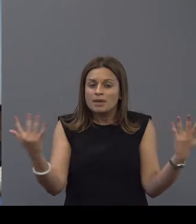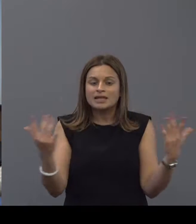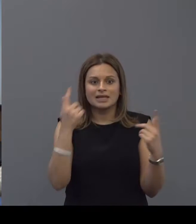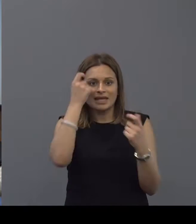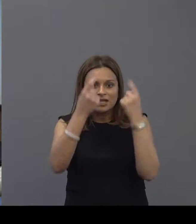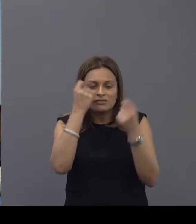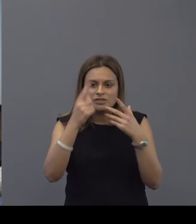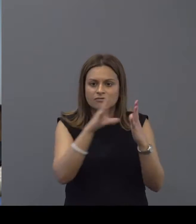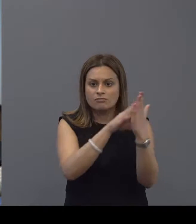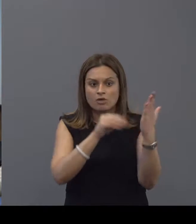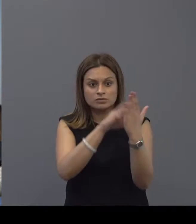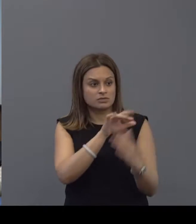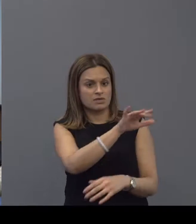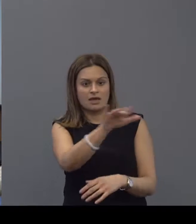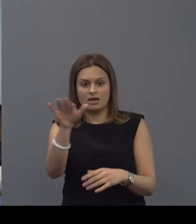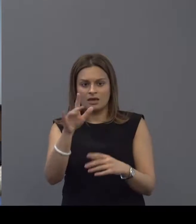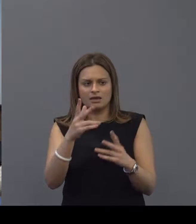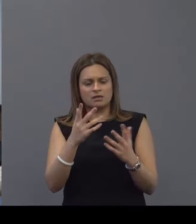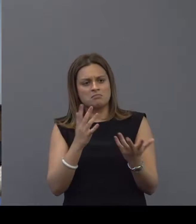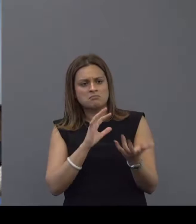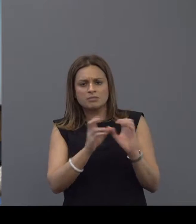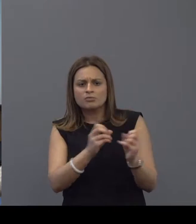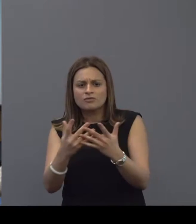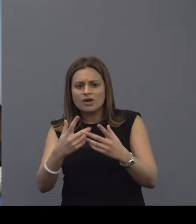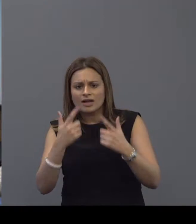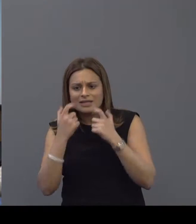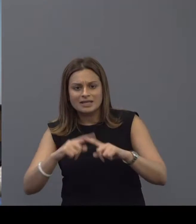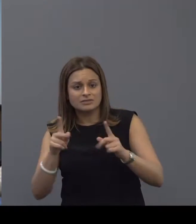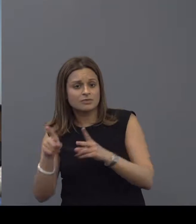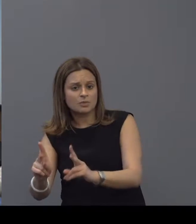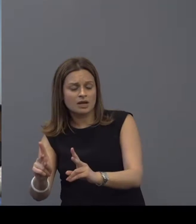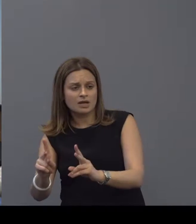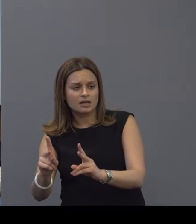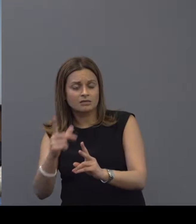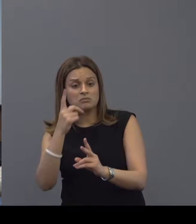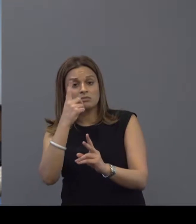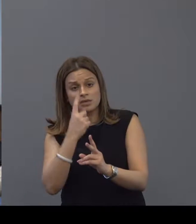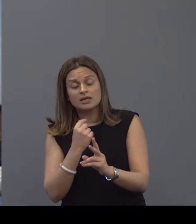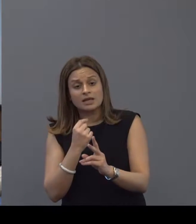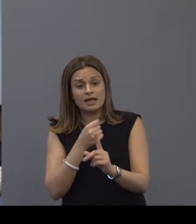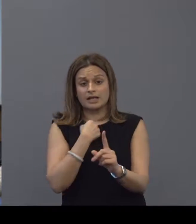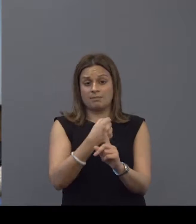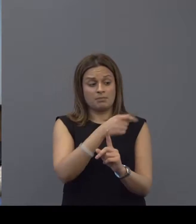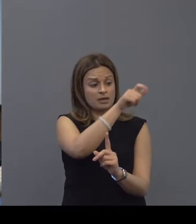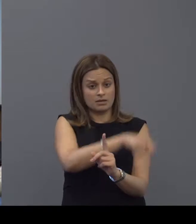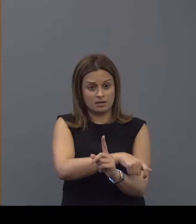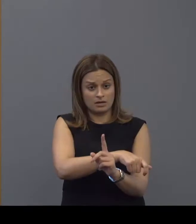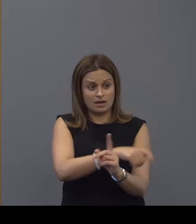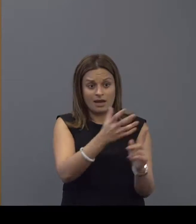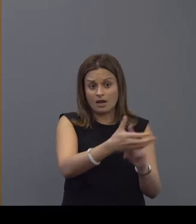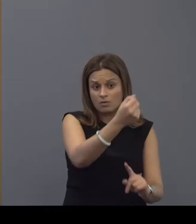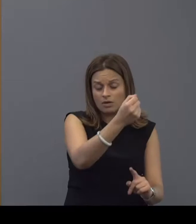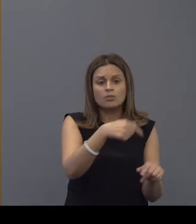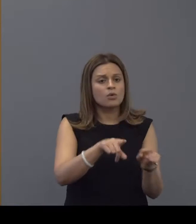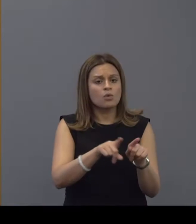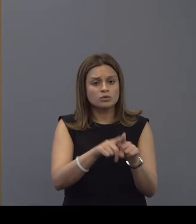there and actually looking differently and providing this care in a different way not only can actually impact on the patient outcomes